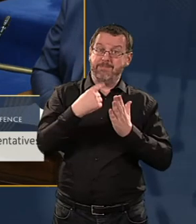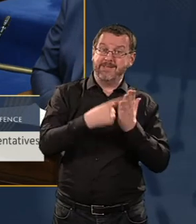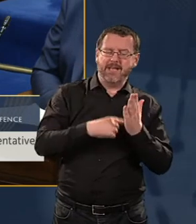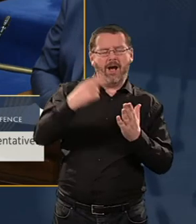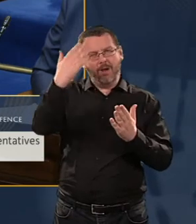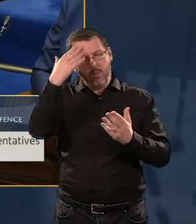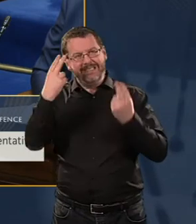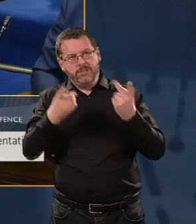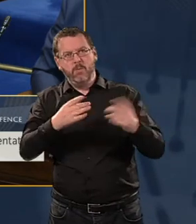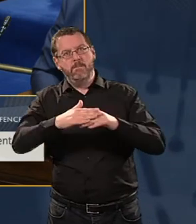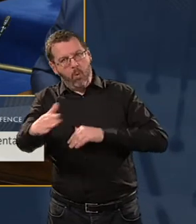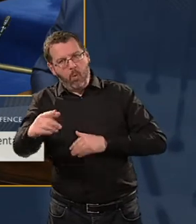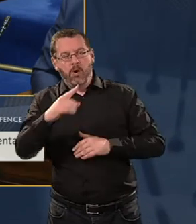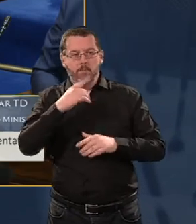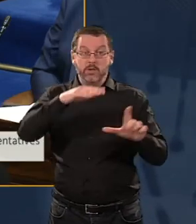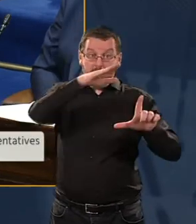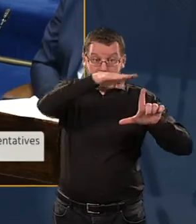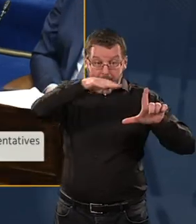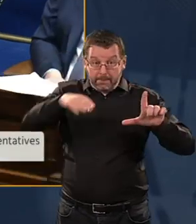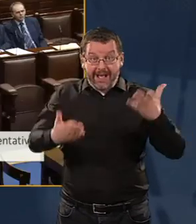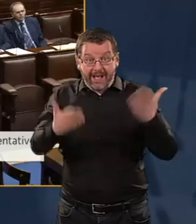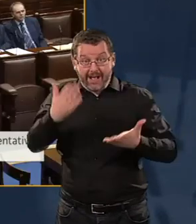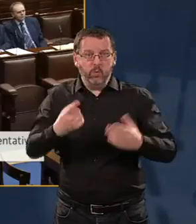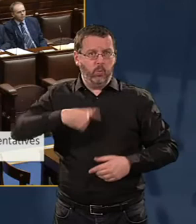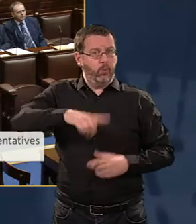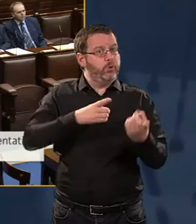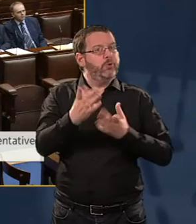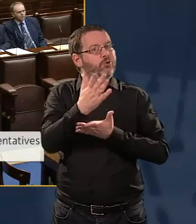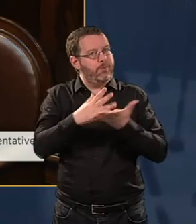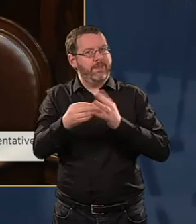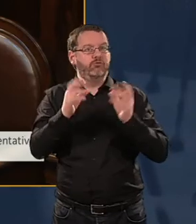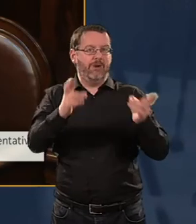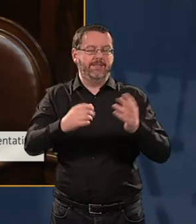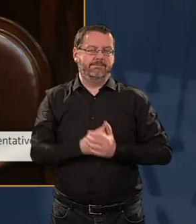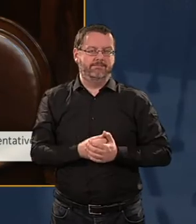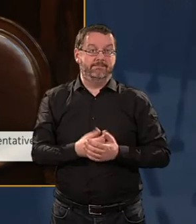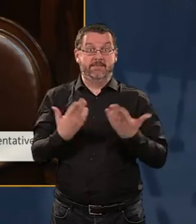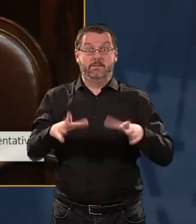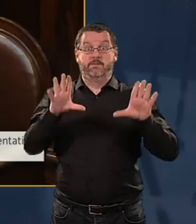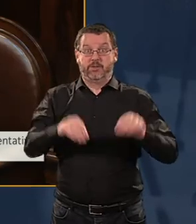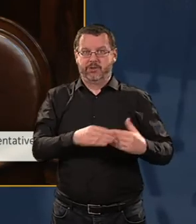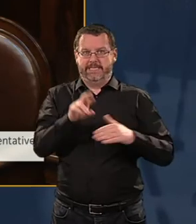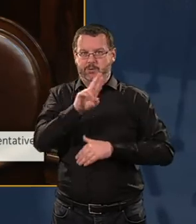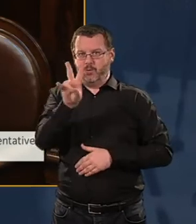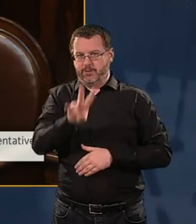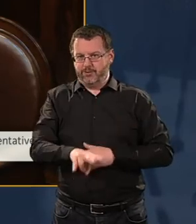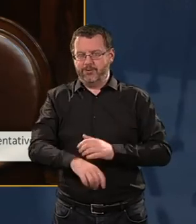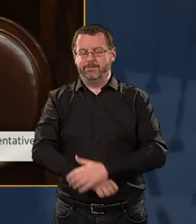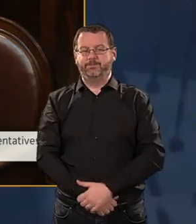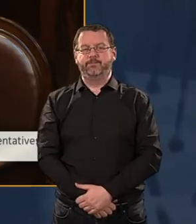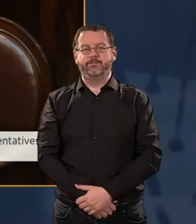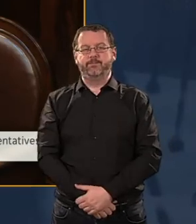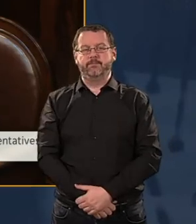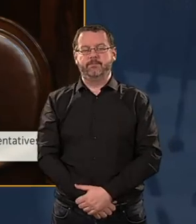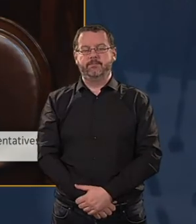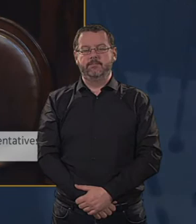happening if we weren't at least getting some things right. Thank you. That concludes leaders' questions. move now and I call on Deputy Tony McLaughlin to